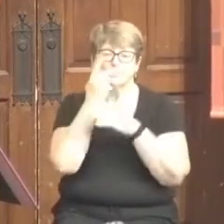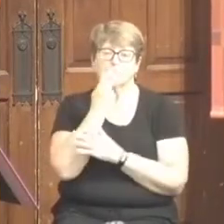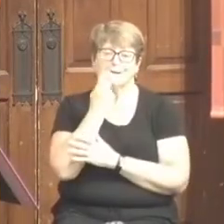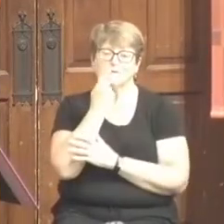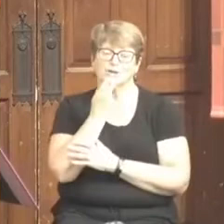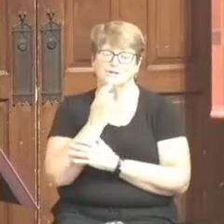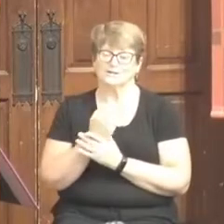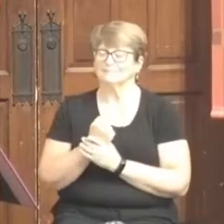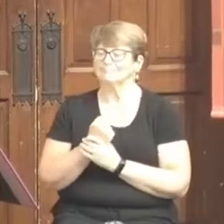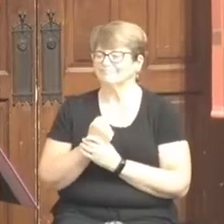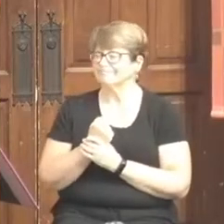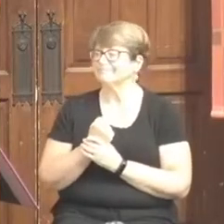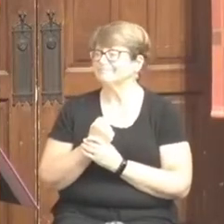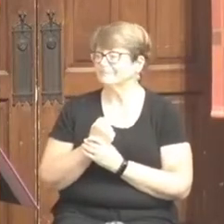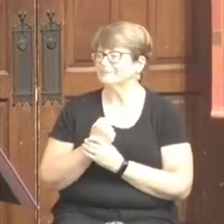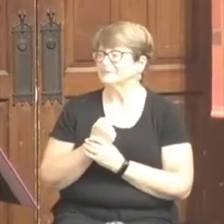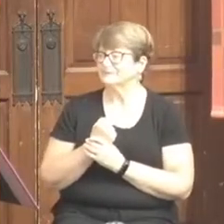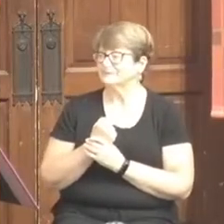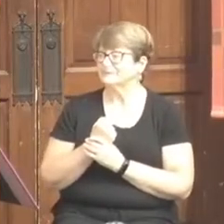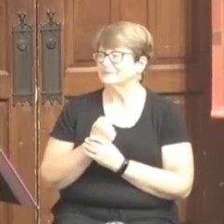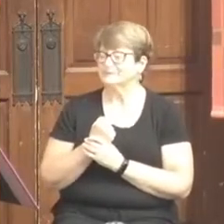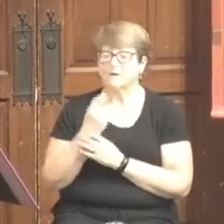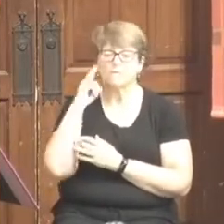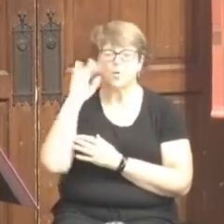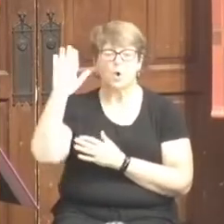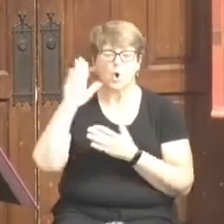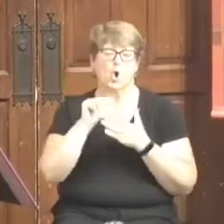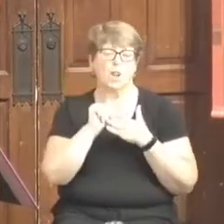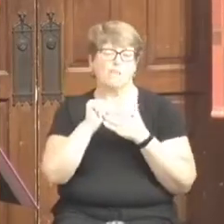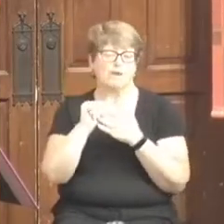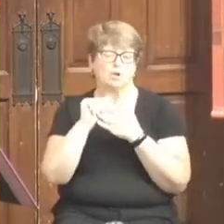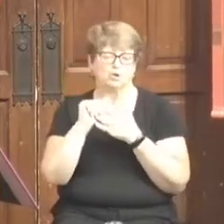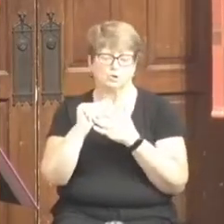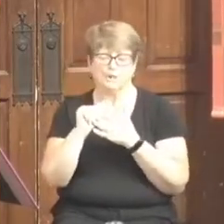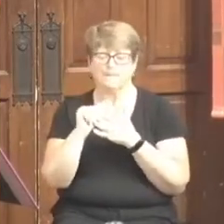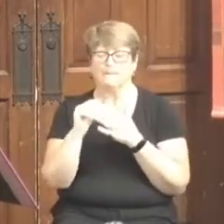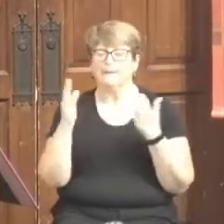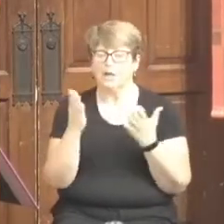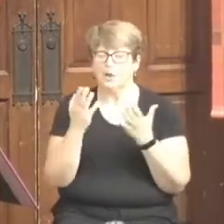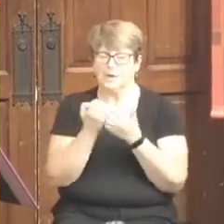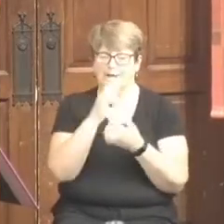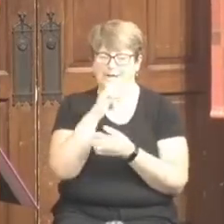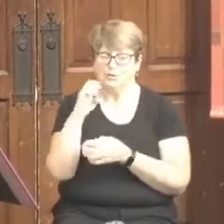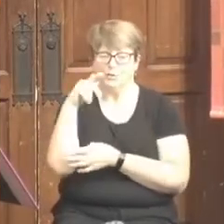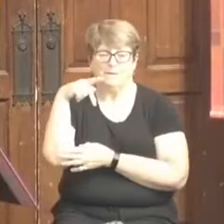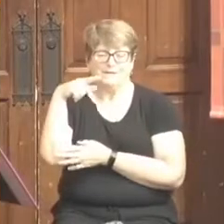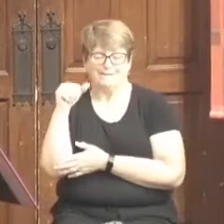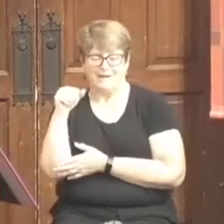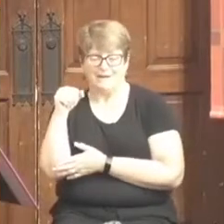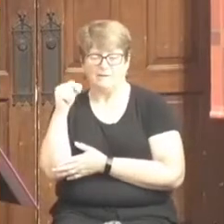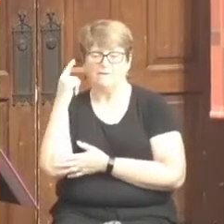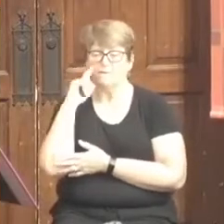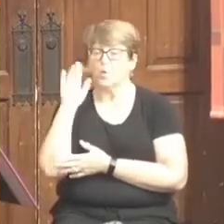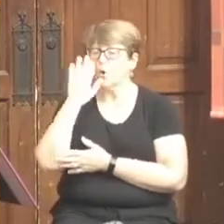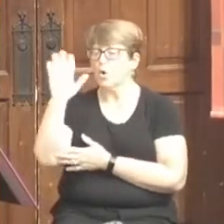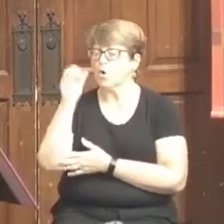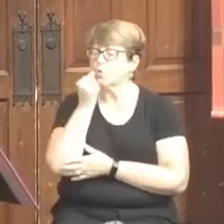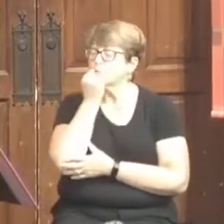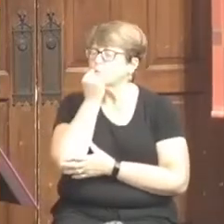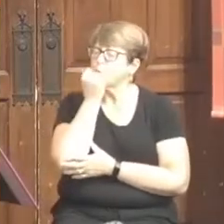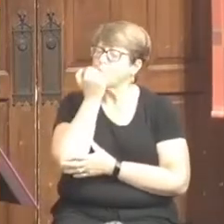for her leadership here in Eastern Pennsylvania, for her warm